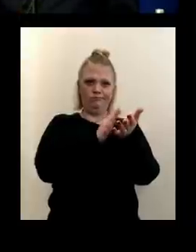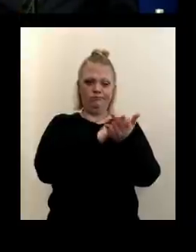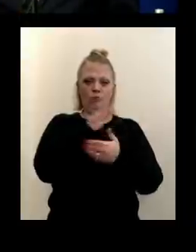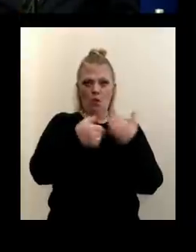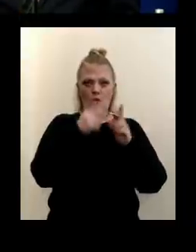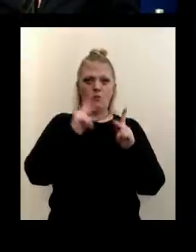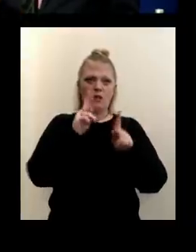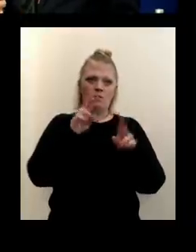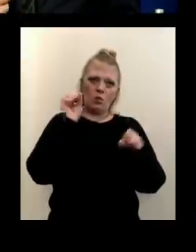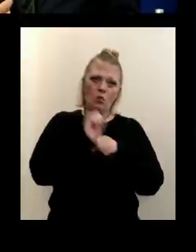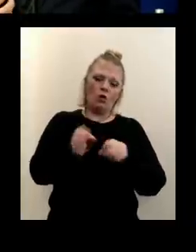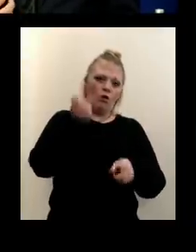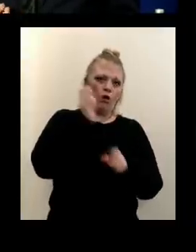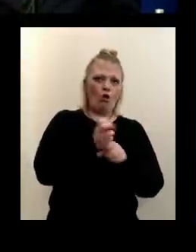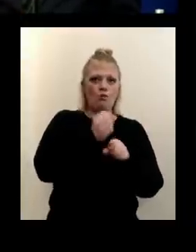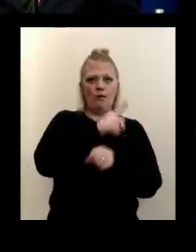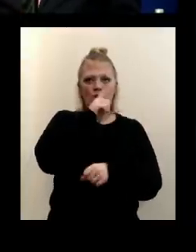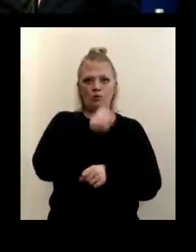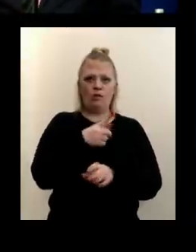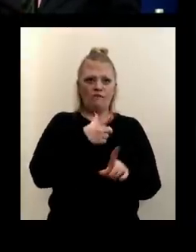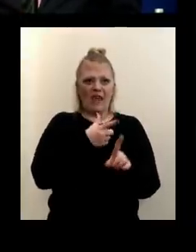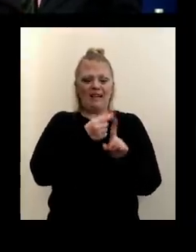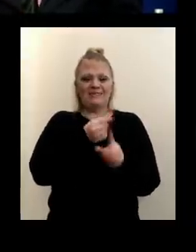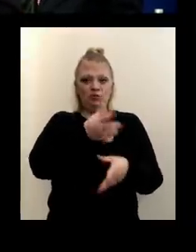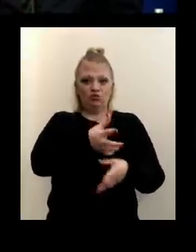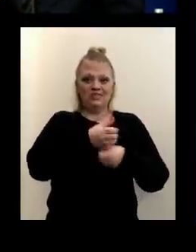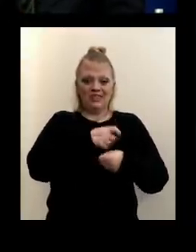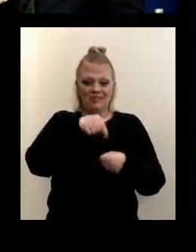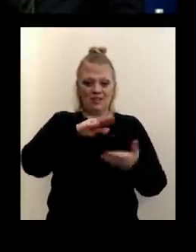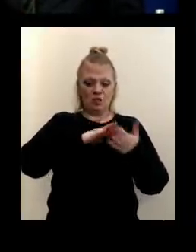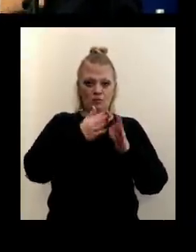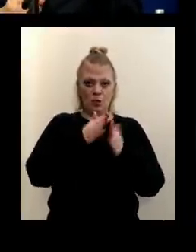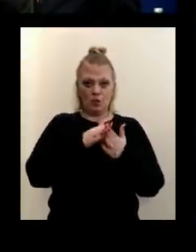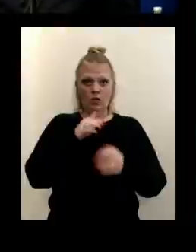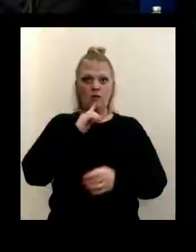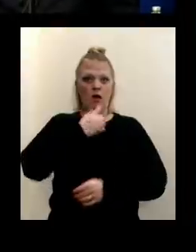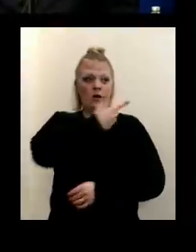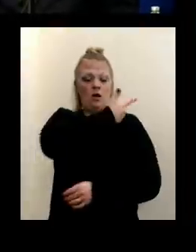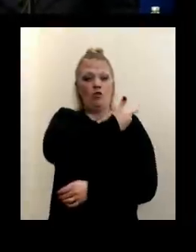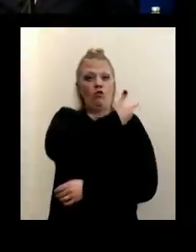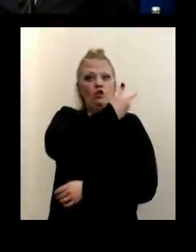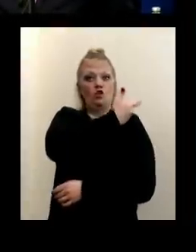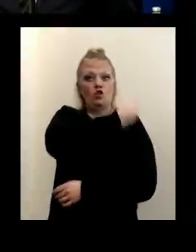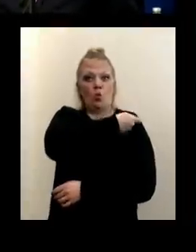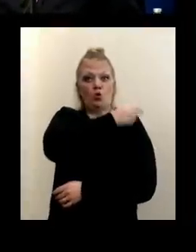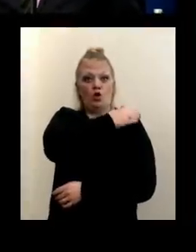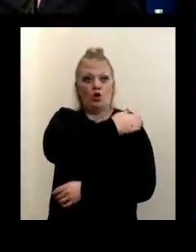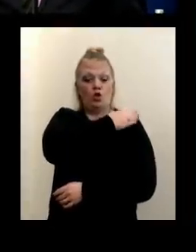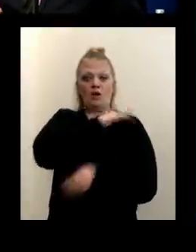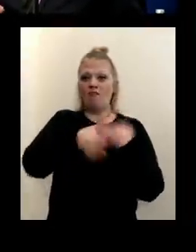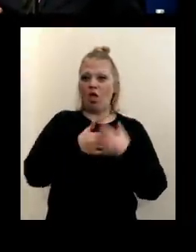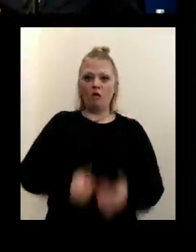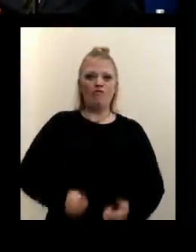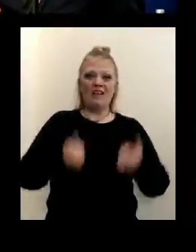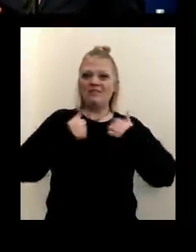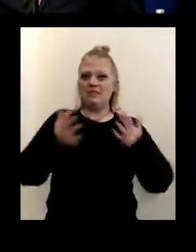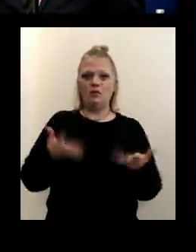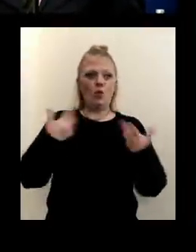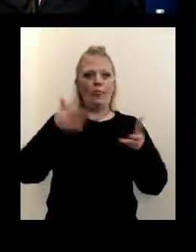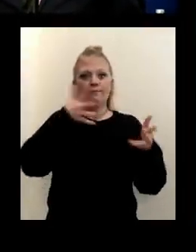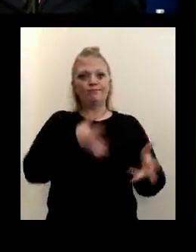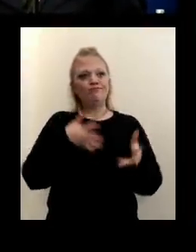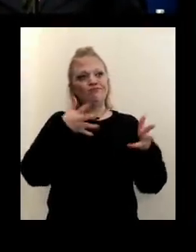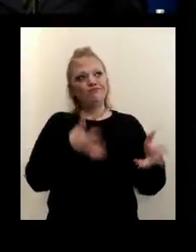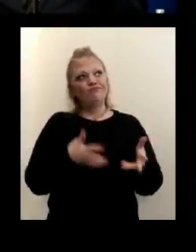hard to ensure that the doses that are received in our community go in the shoulders of our residents. We don't want them sitting there.